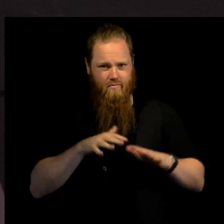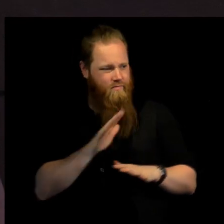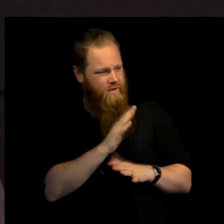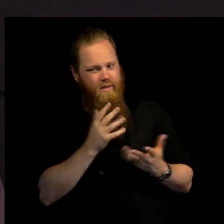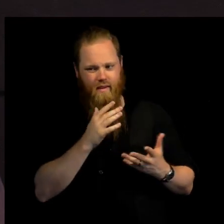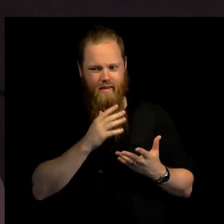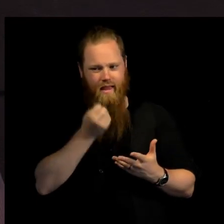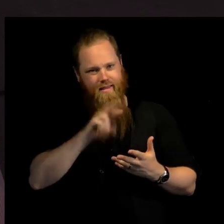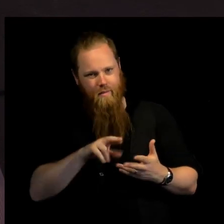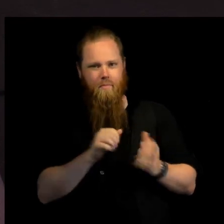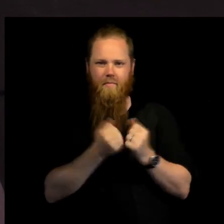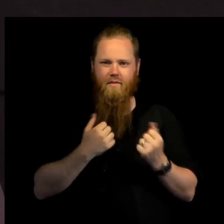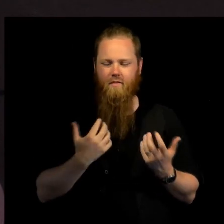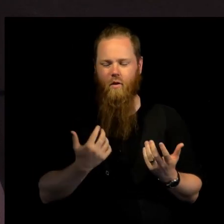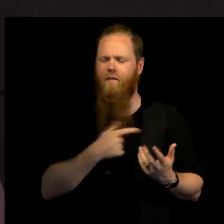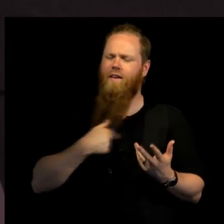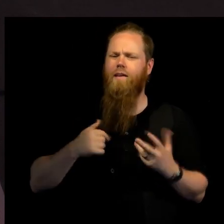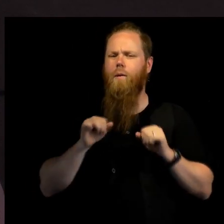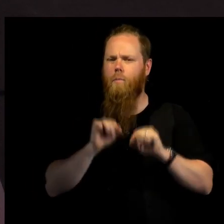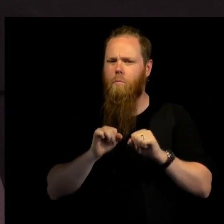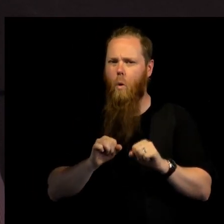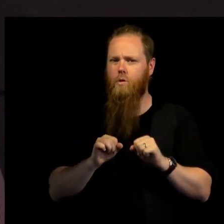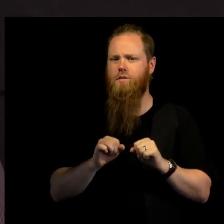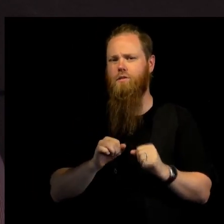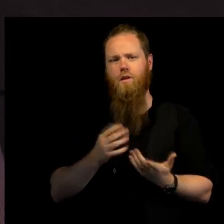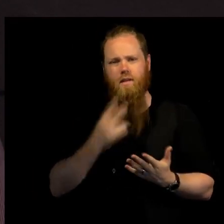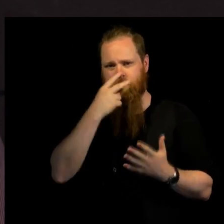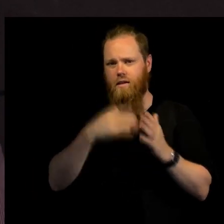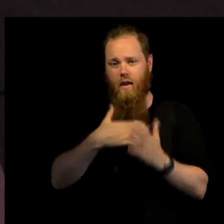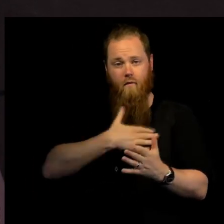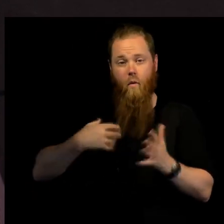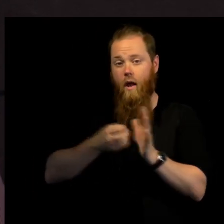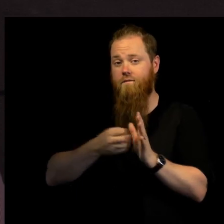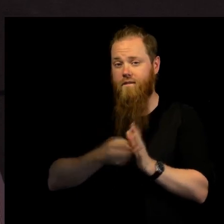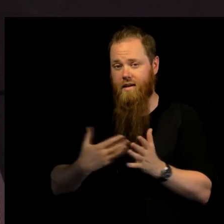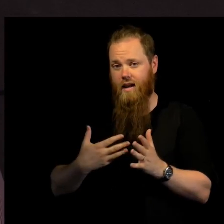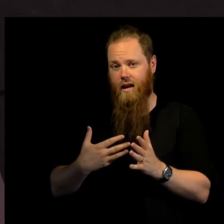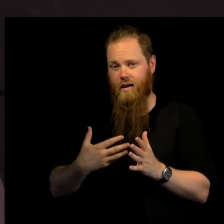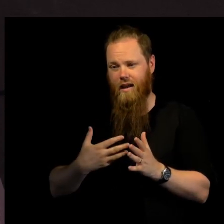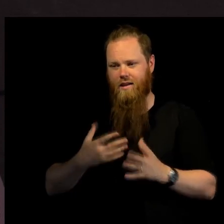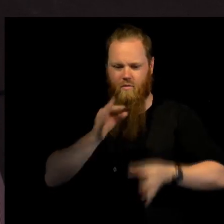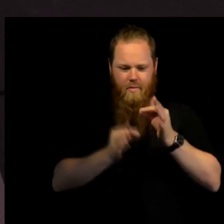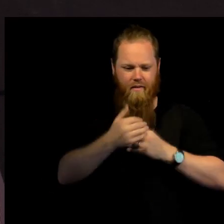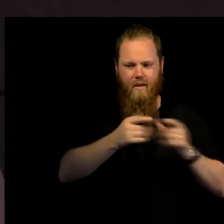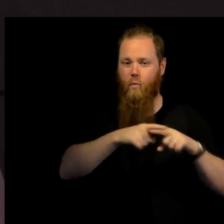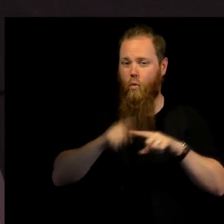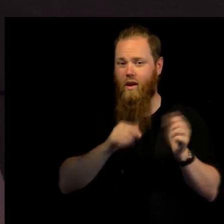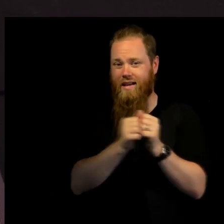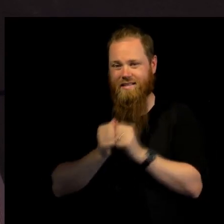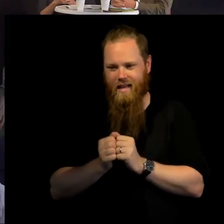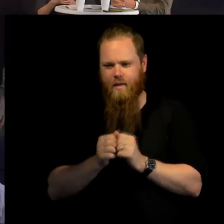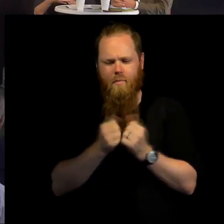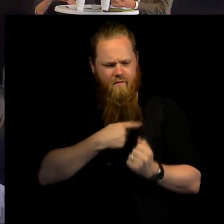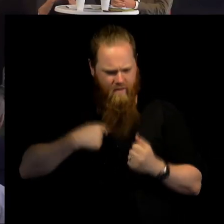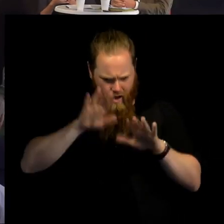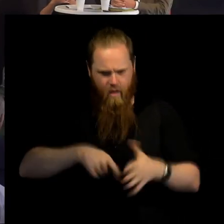but of course we need to see too that these values that we talk about, even though defined from different angles, are actually there and decided upon